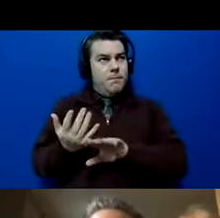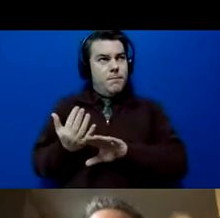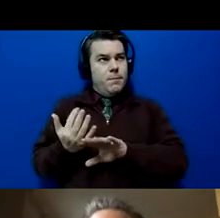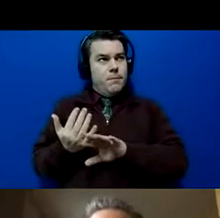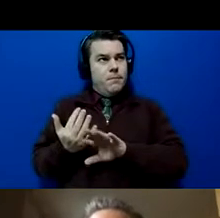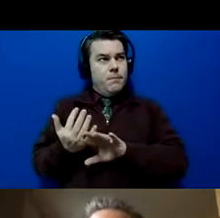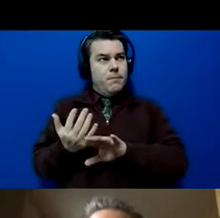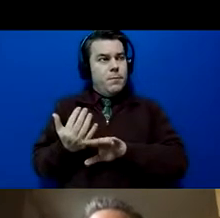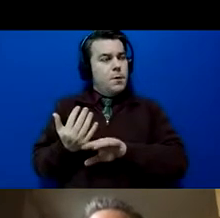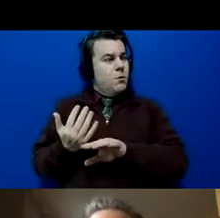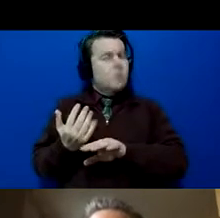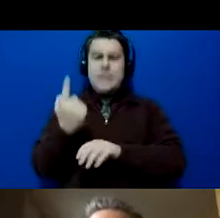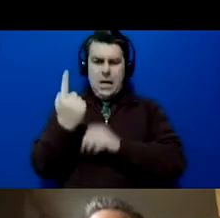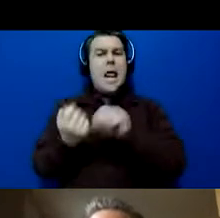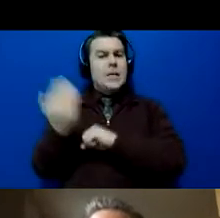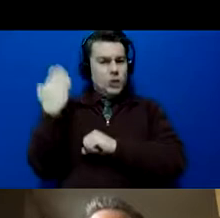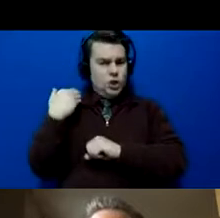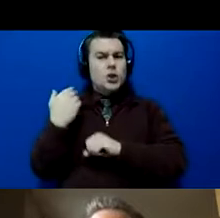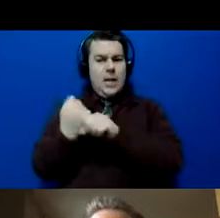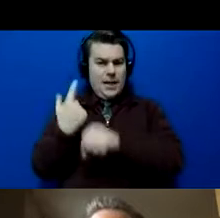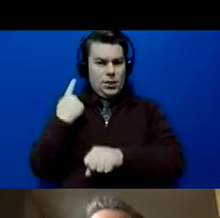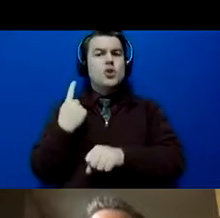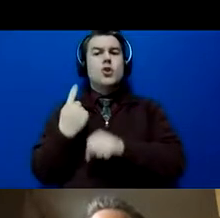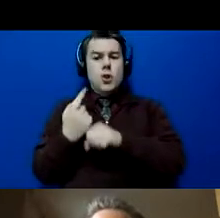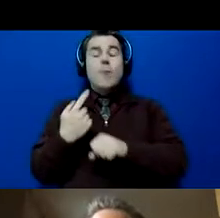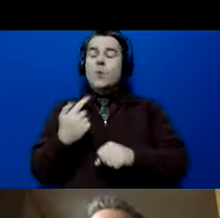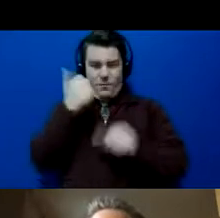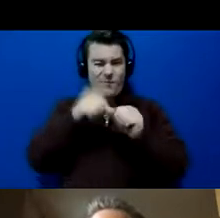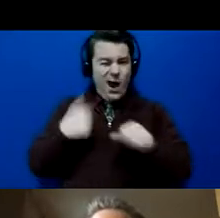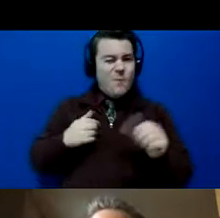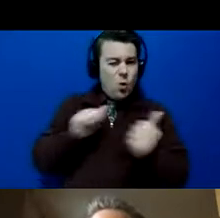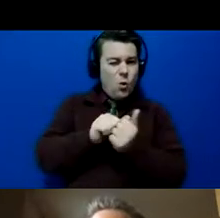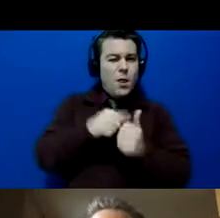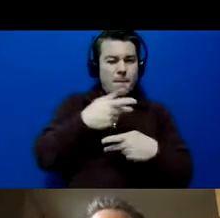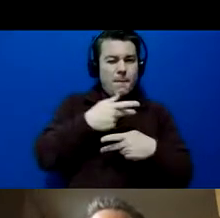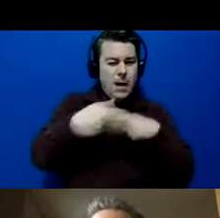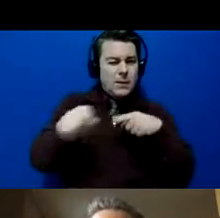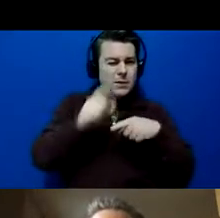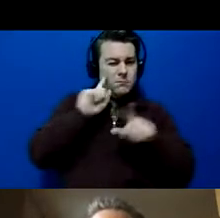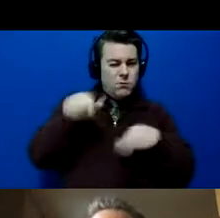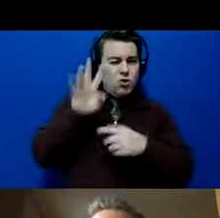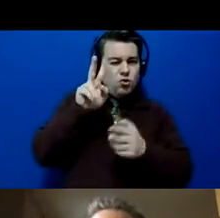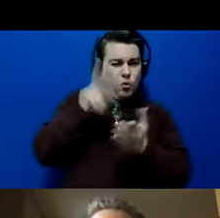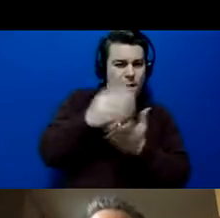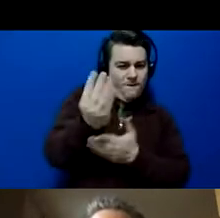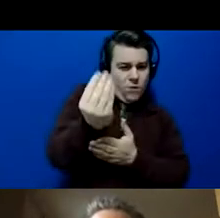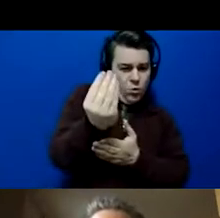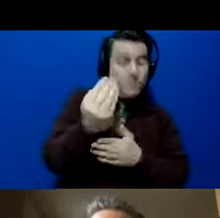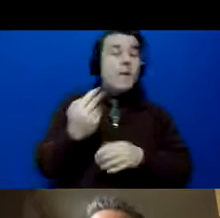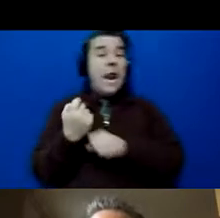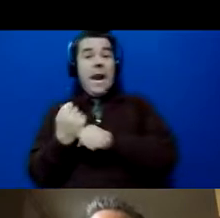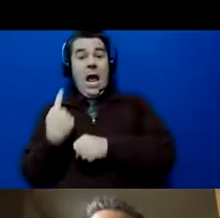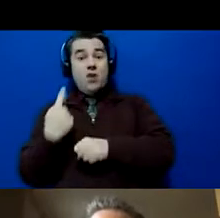yeah, was last year. Last year. Now remember, I've been with Plexus since 2014. Last year, I got my